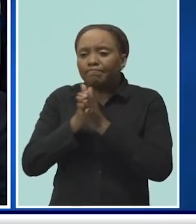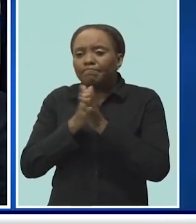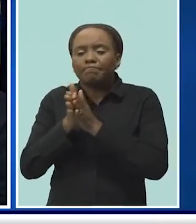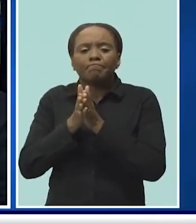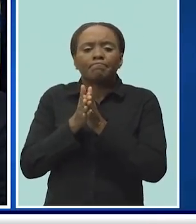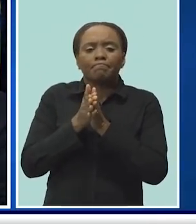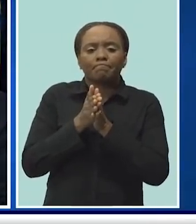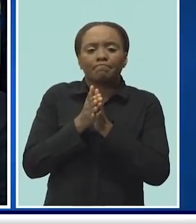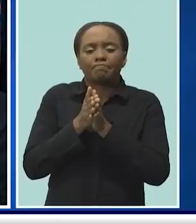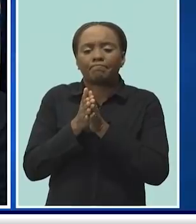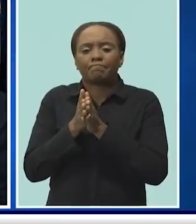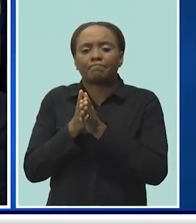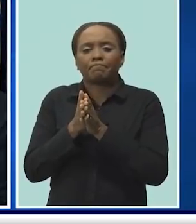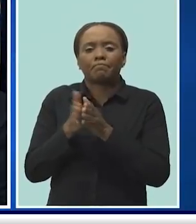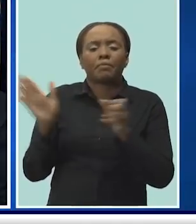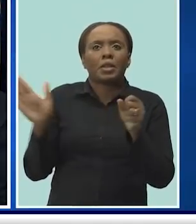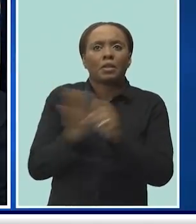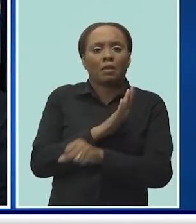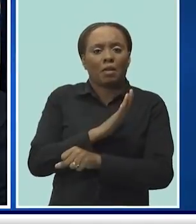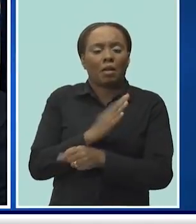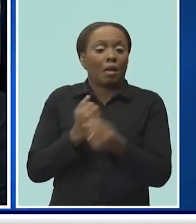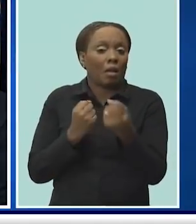their fullest cooperation.